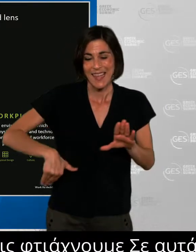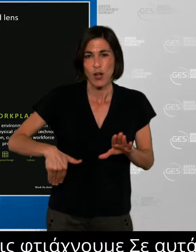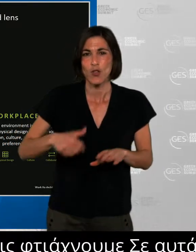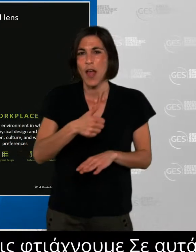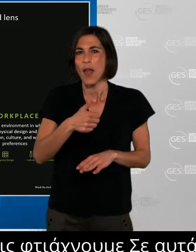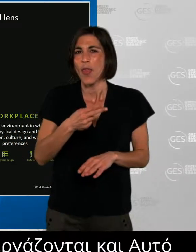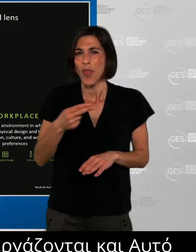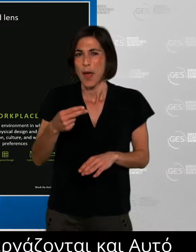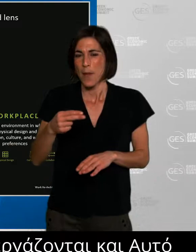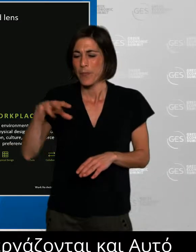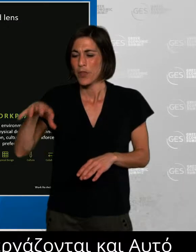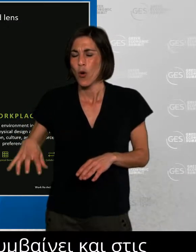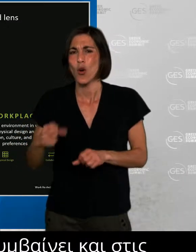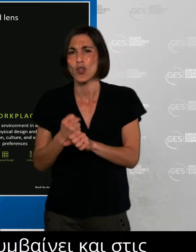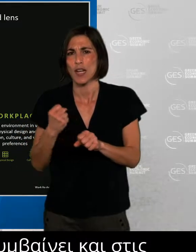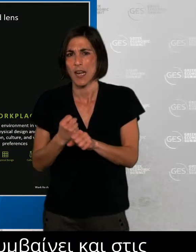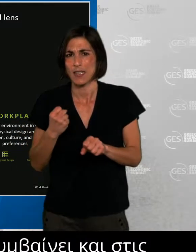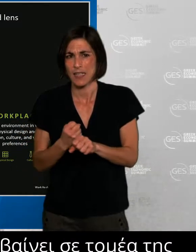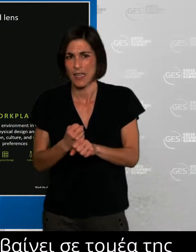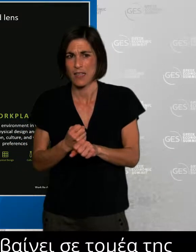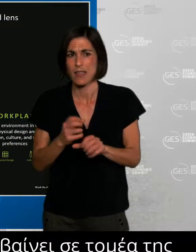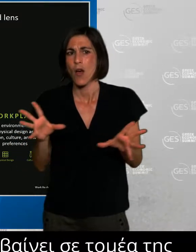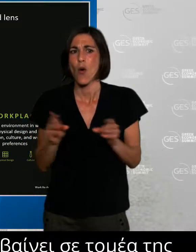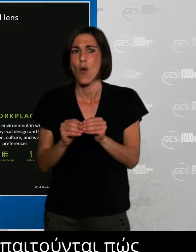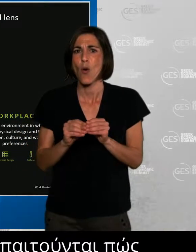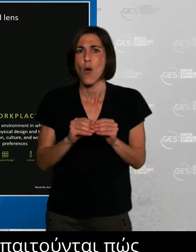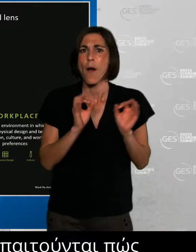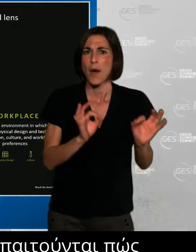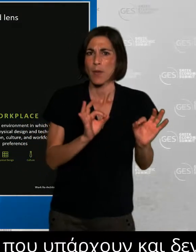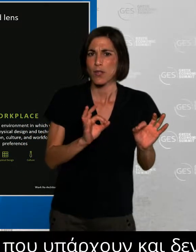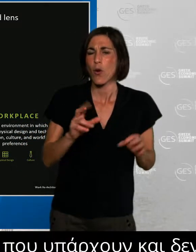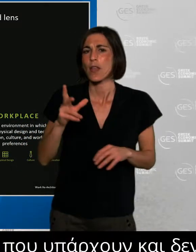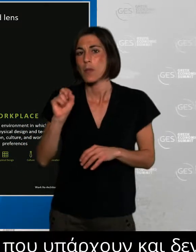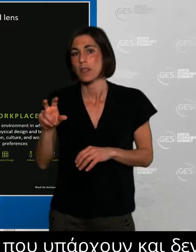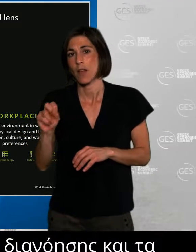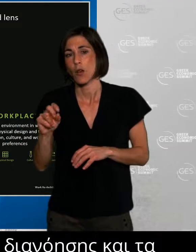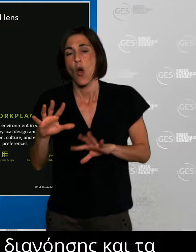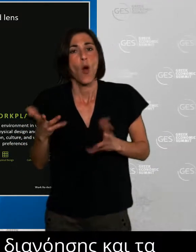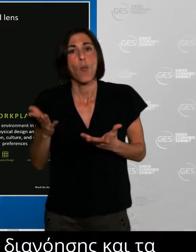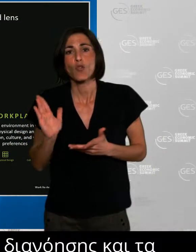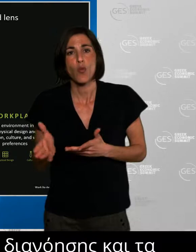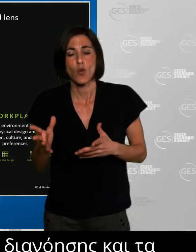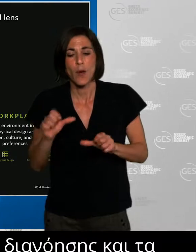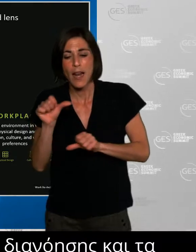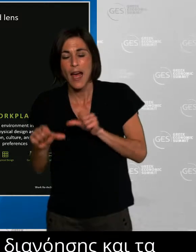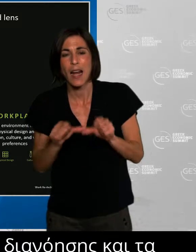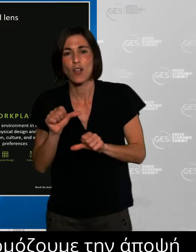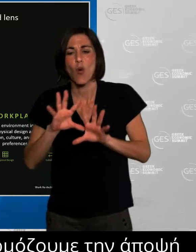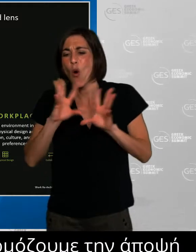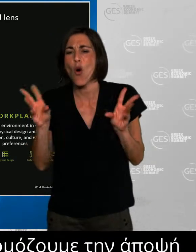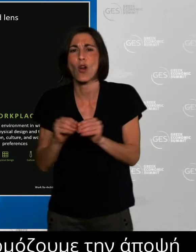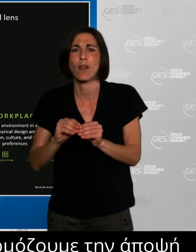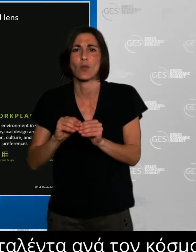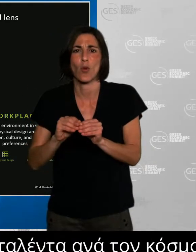the digital. How do we shed that mental model around us being on a production line in a factory from the second industrial revolution